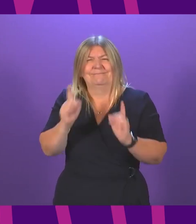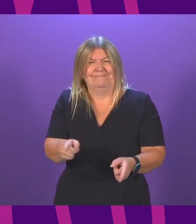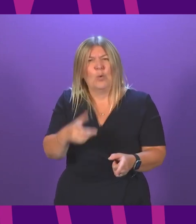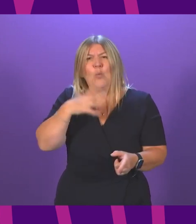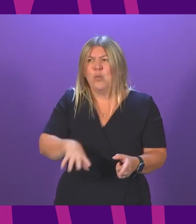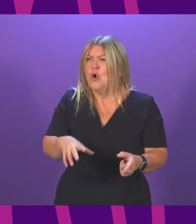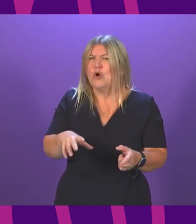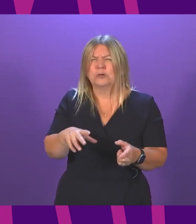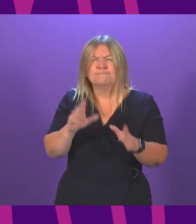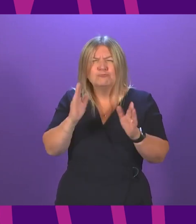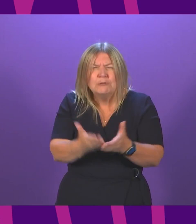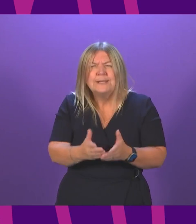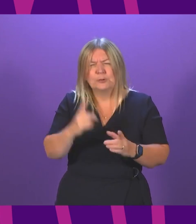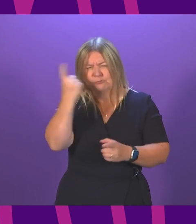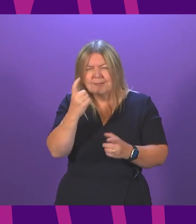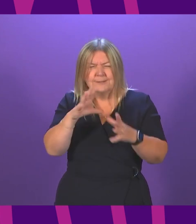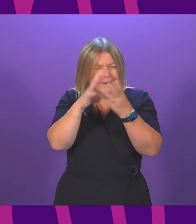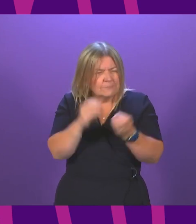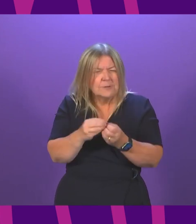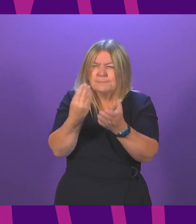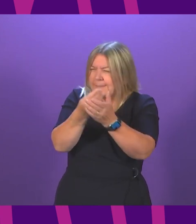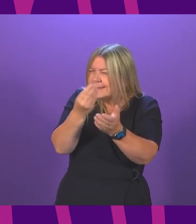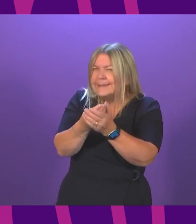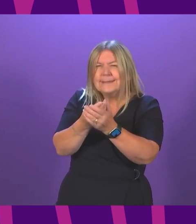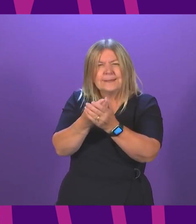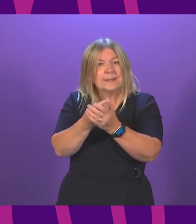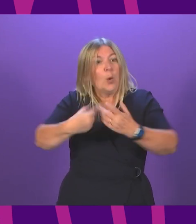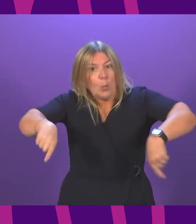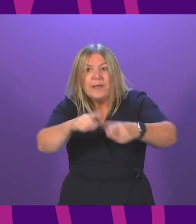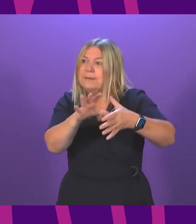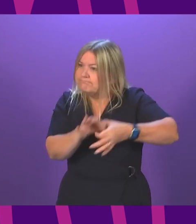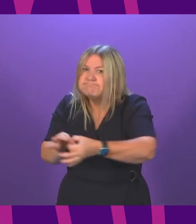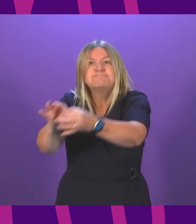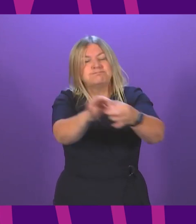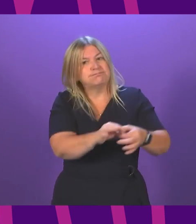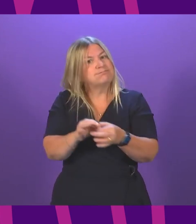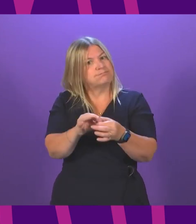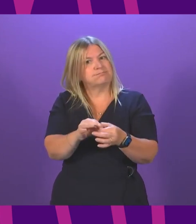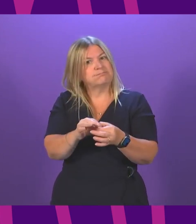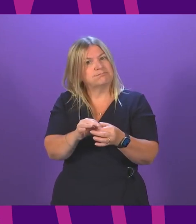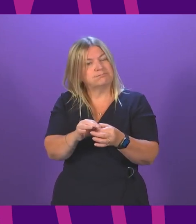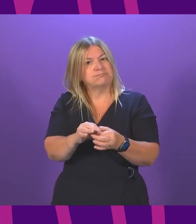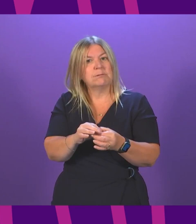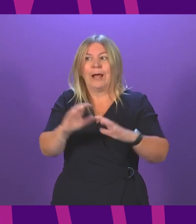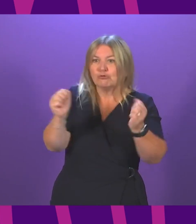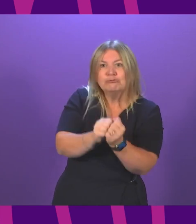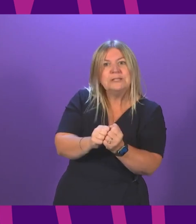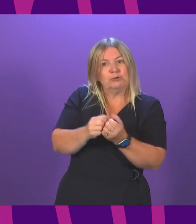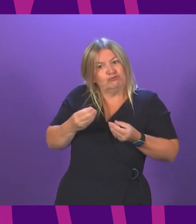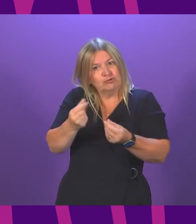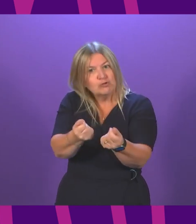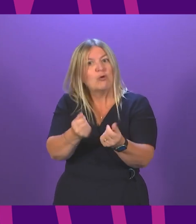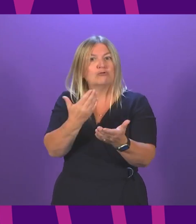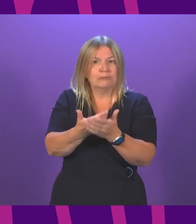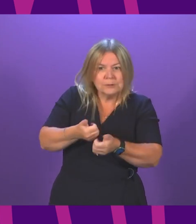could join up all of this within the powers of this Parliament, so that we can decide and set aside the resources we need to lift children